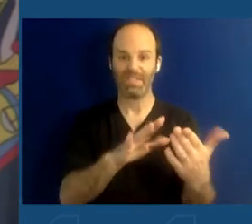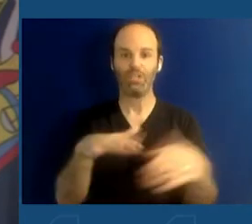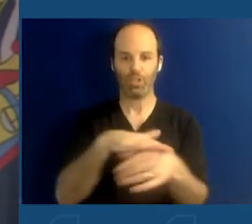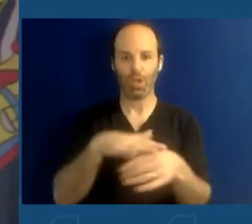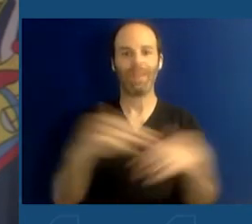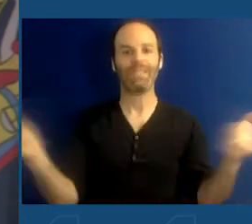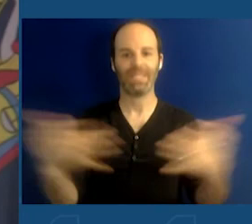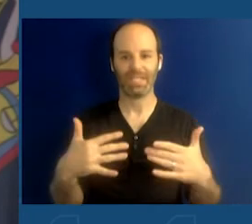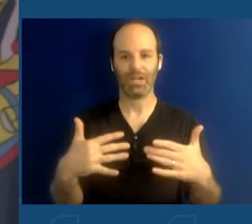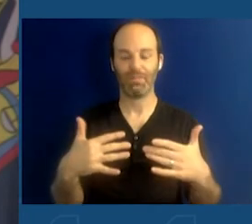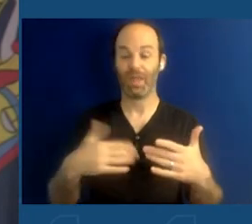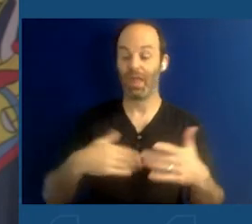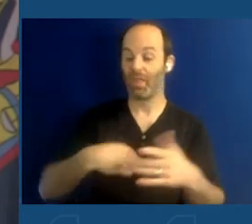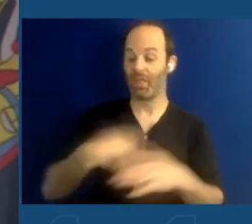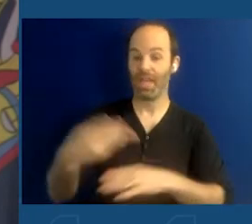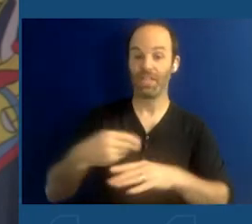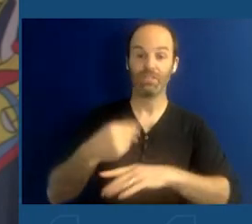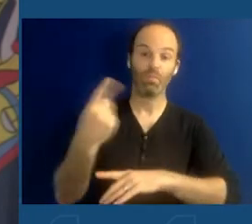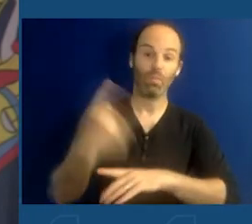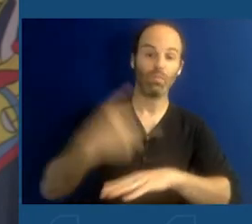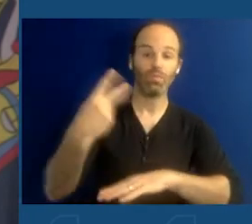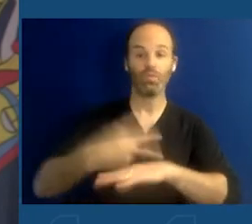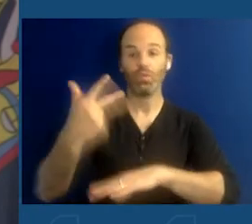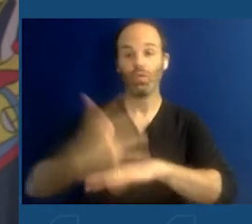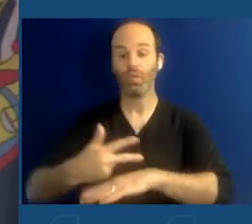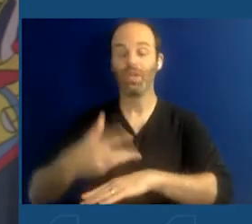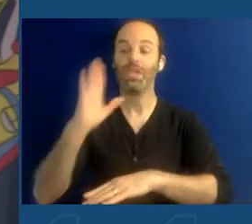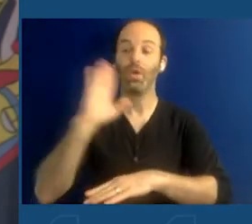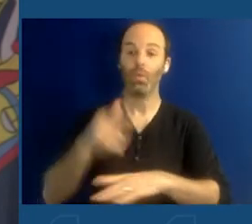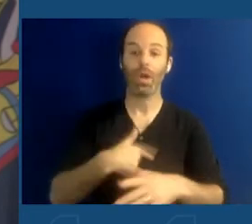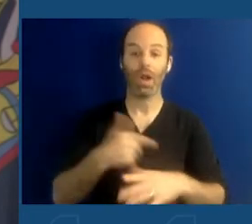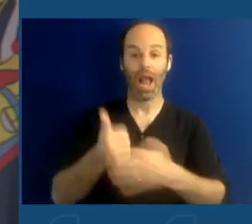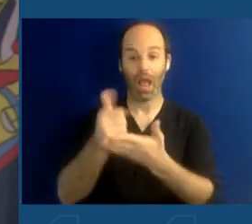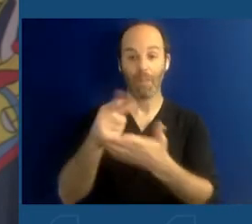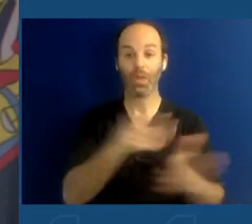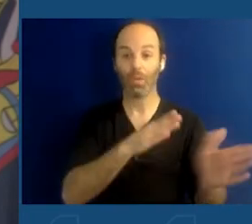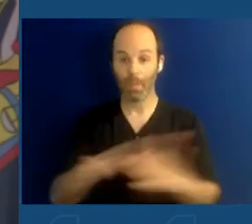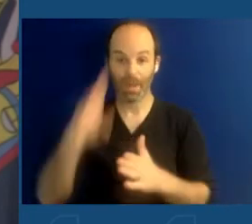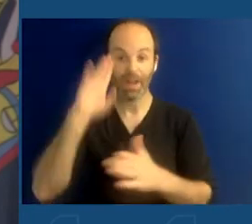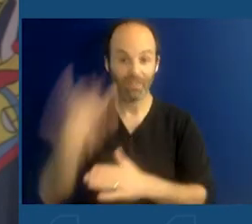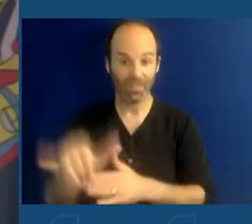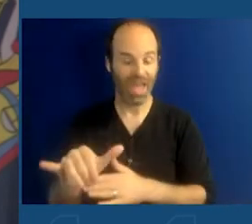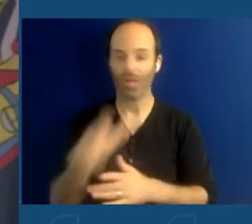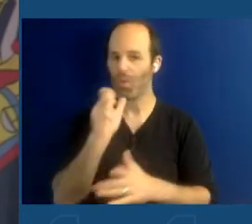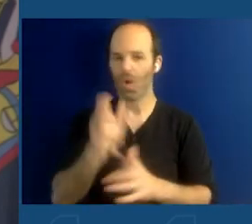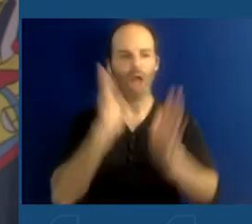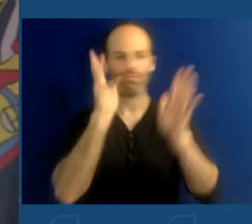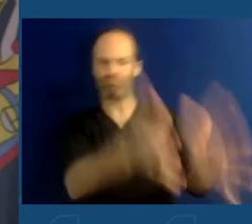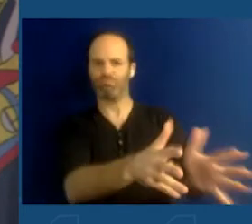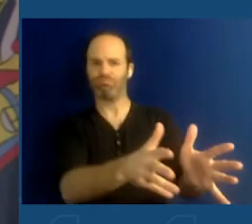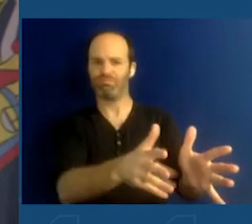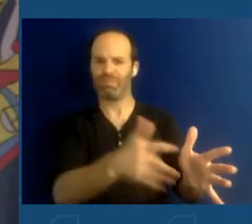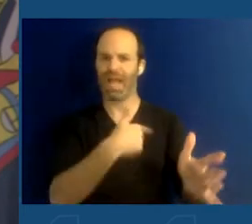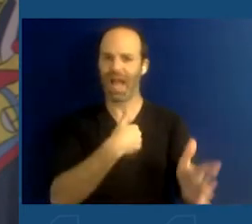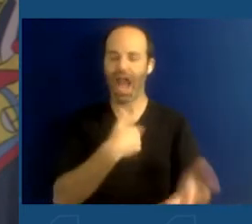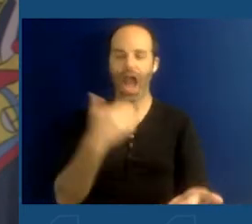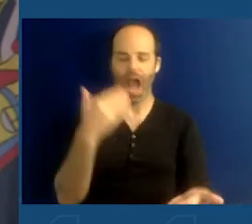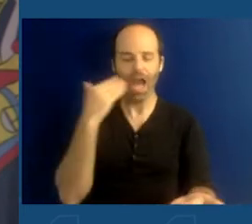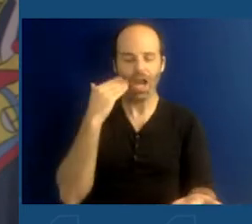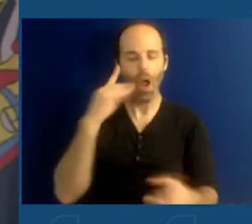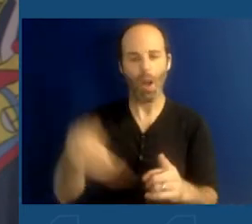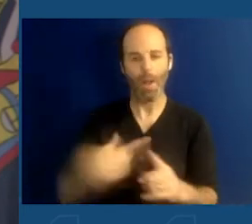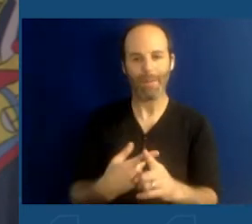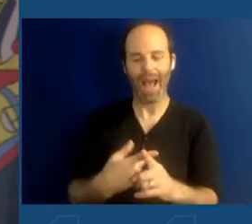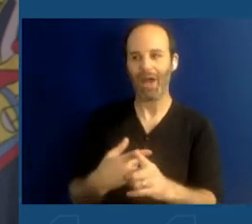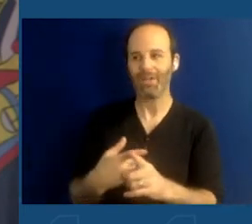is to help you prepare for that. We're not leaving you alone. I'm well familiar with unfunded mandates, having spent many years